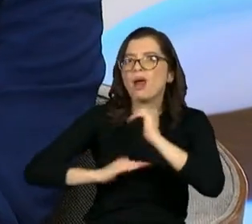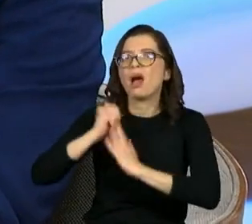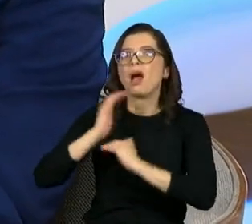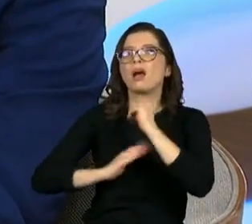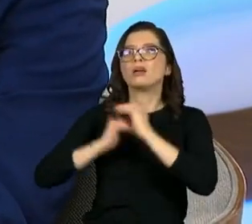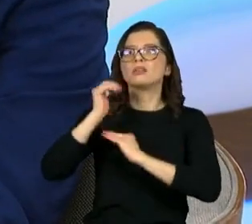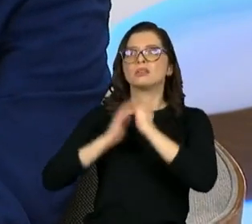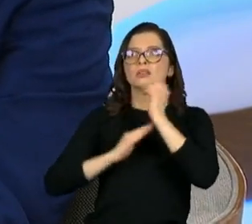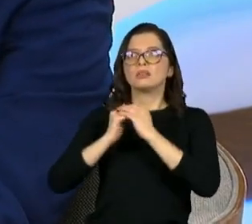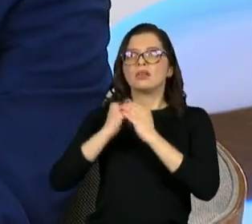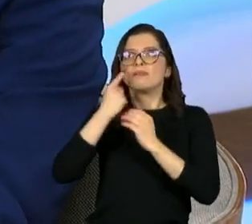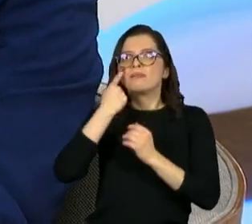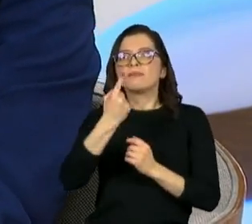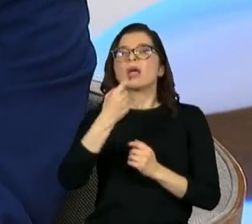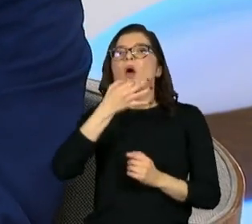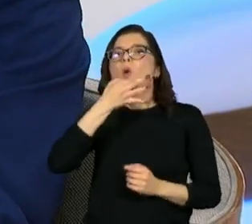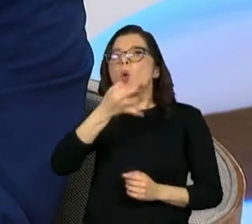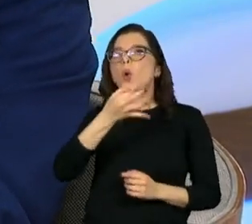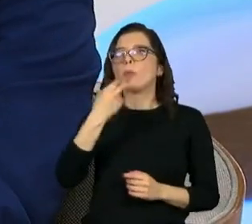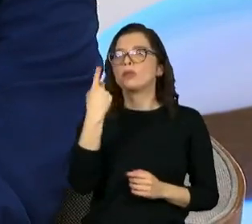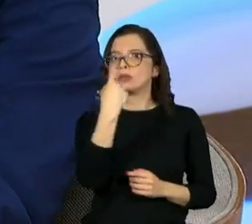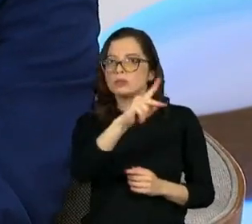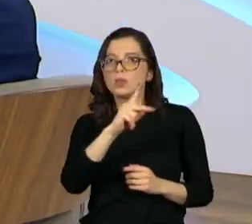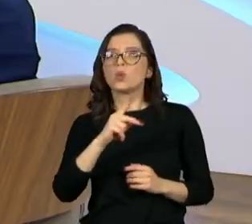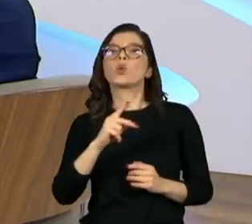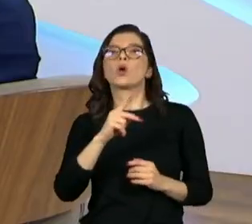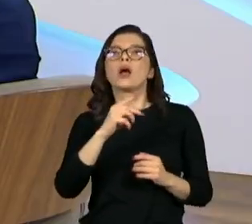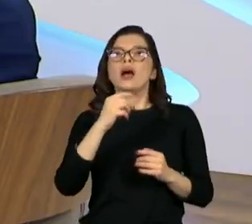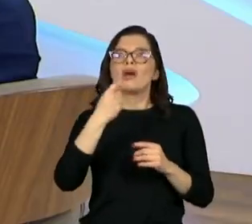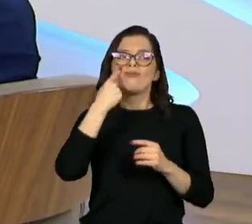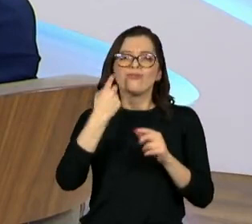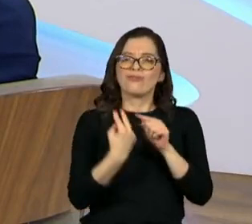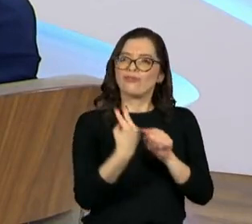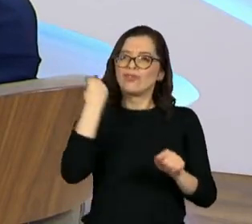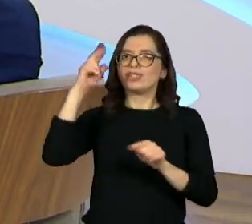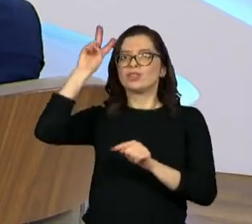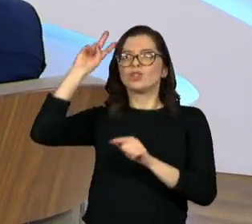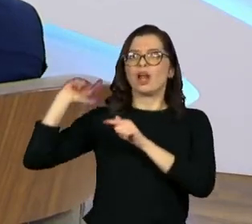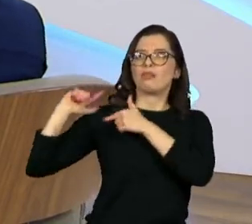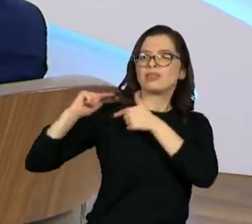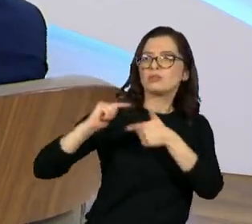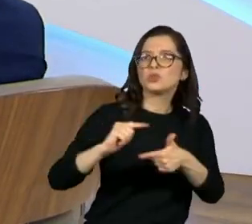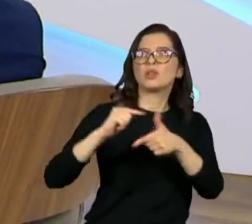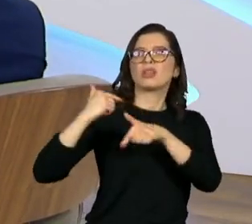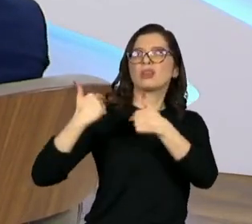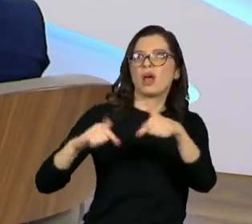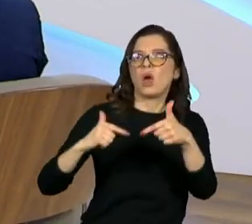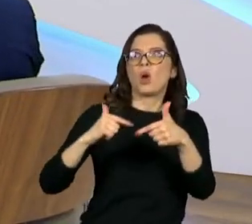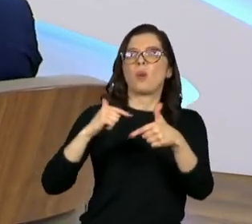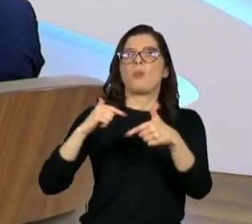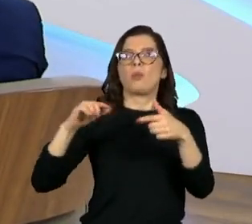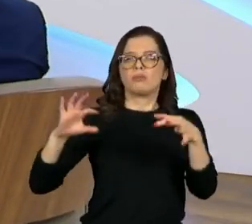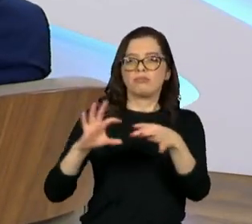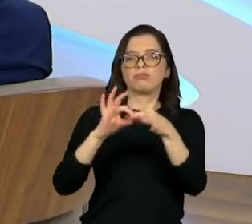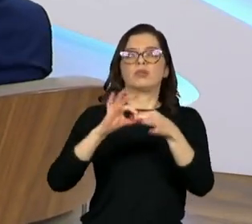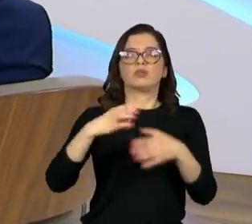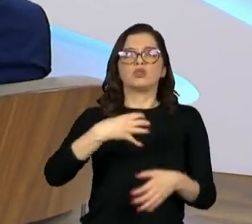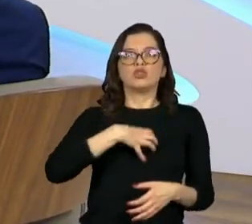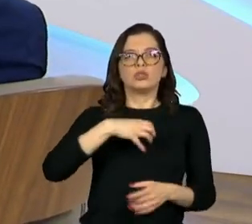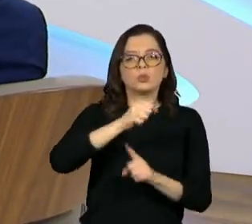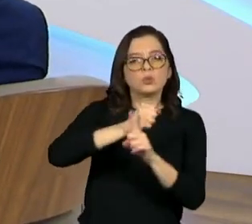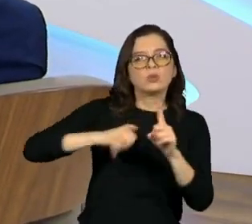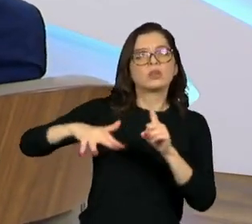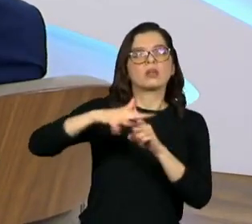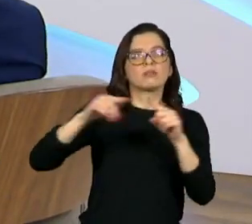what it means, to go to your point about the civic tradition, seeing work in relation to a civic project,